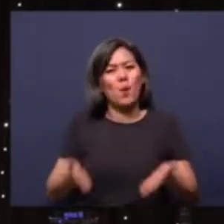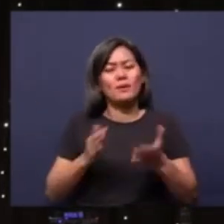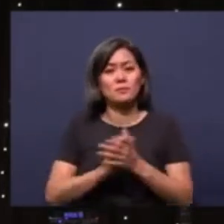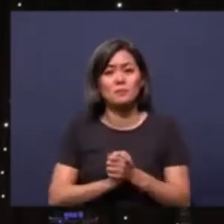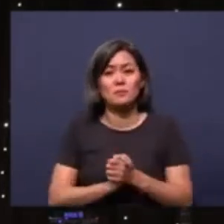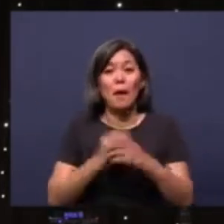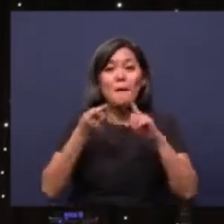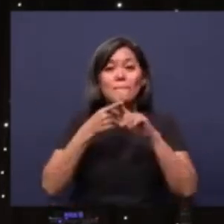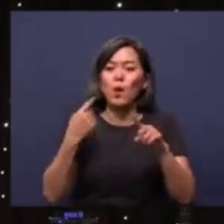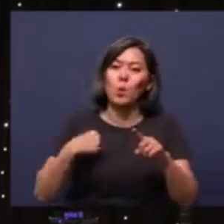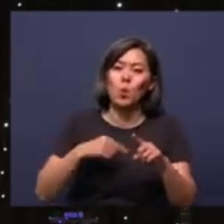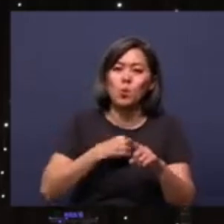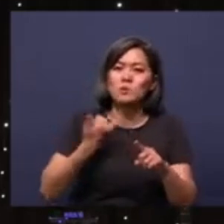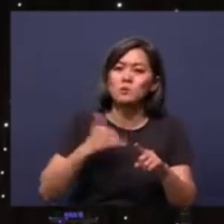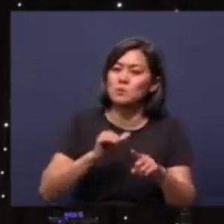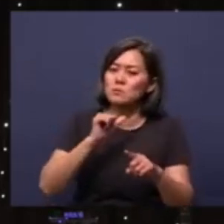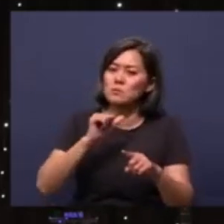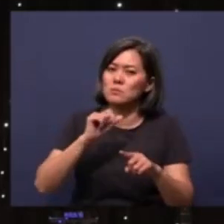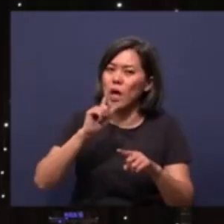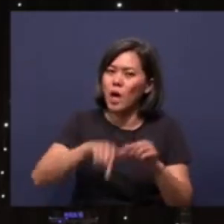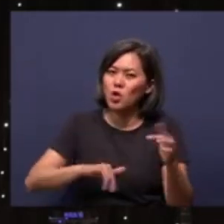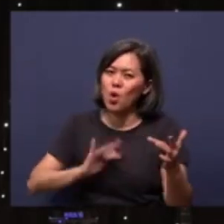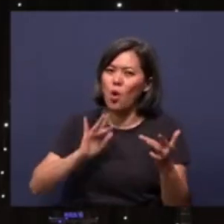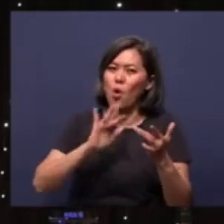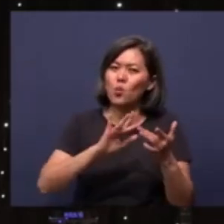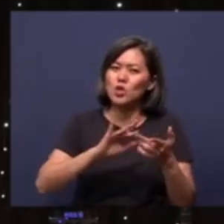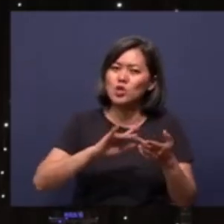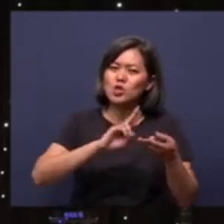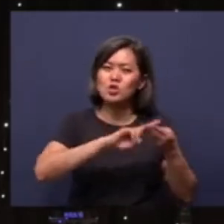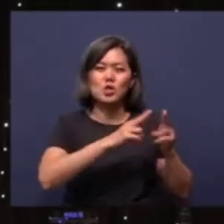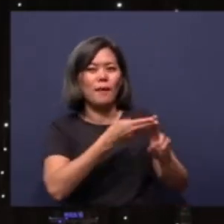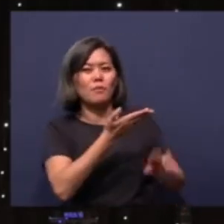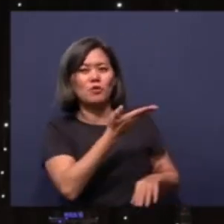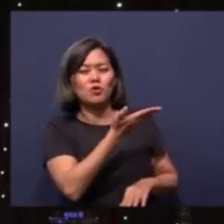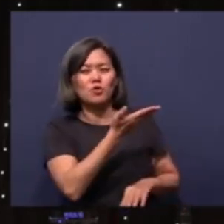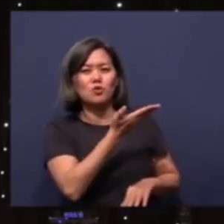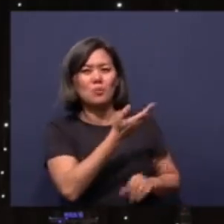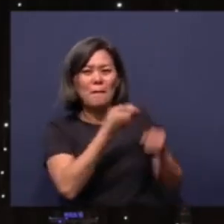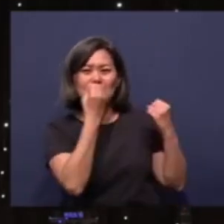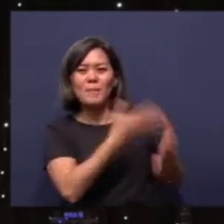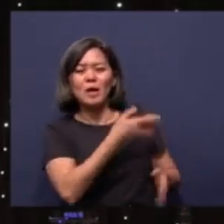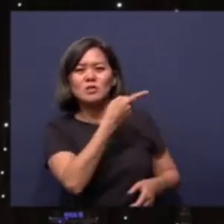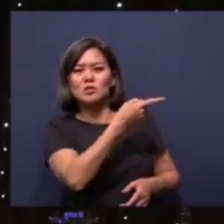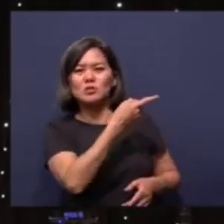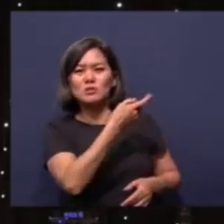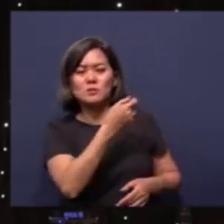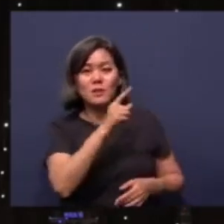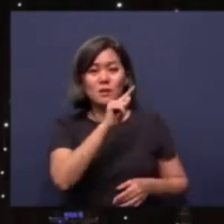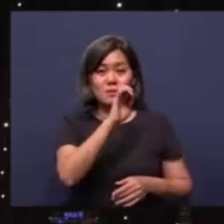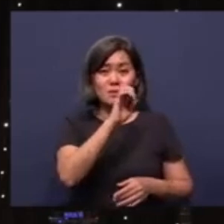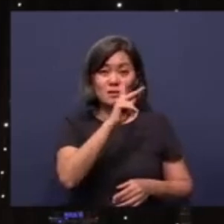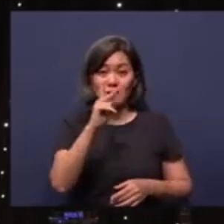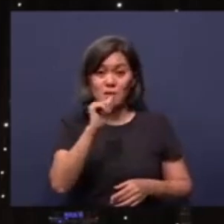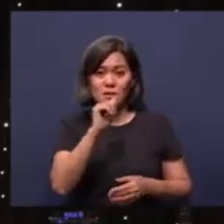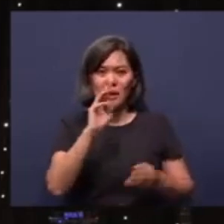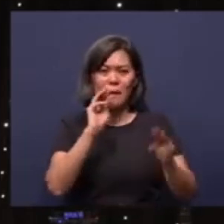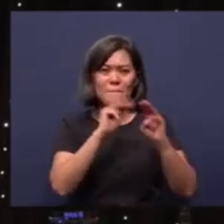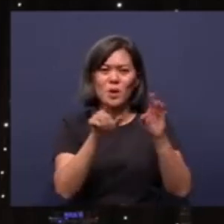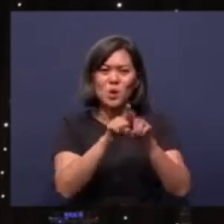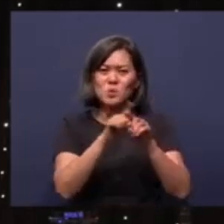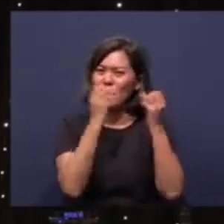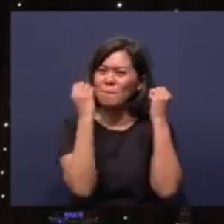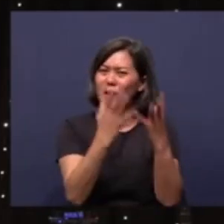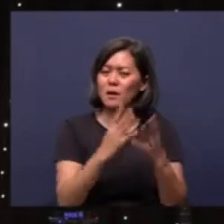But we are still not able to reach out to our neighbors. And there are many in Tekka market also. So,